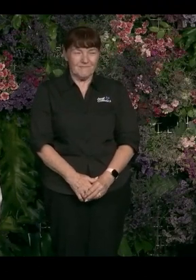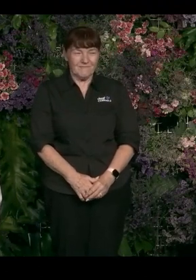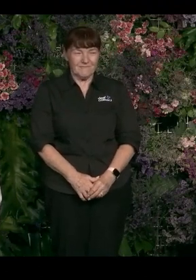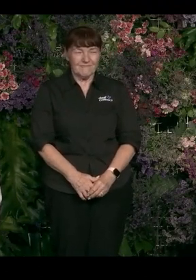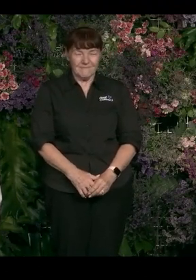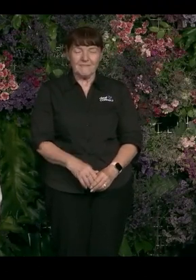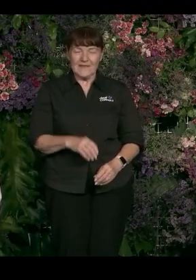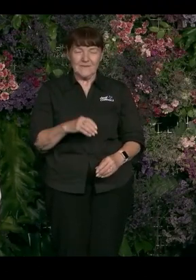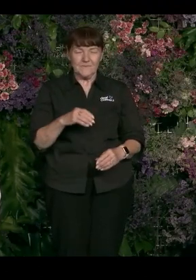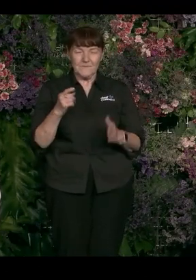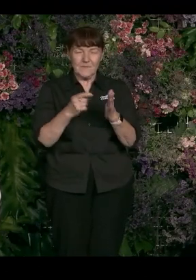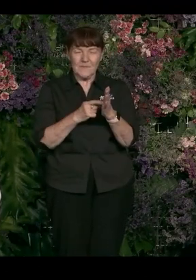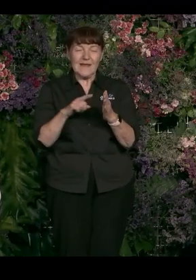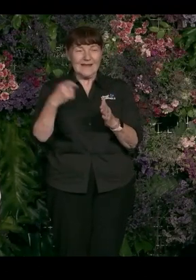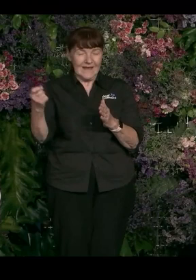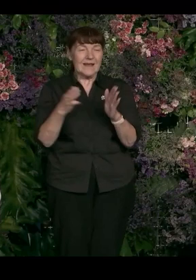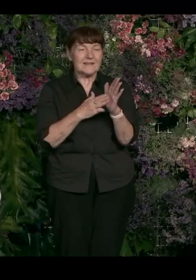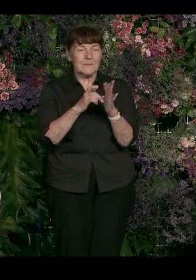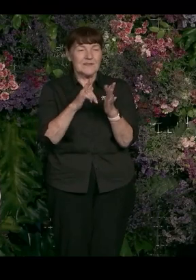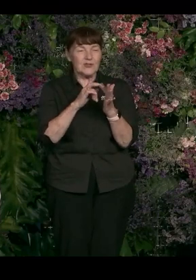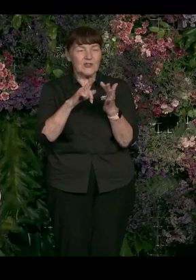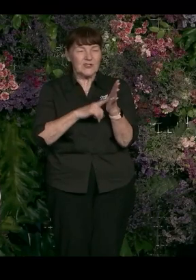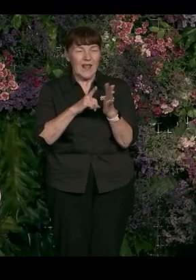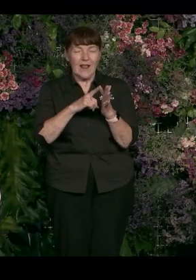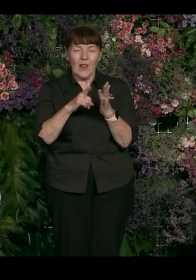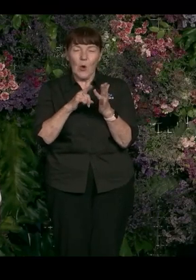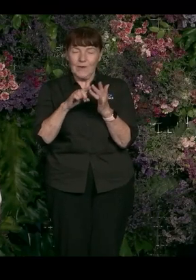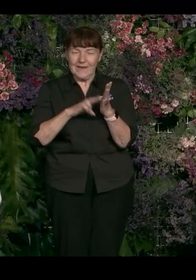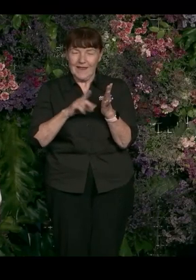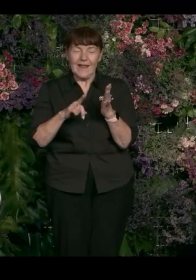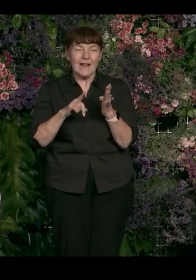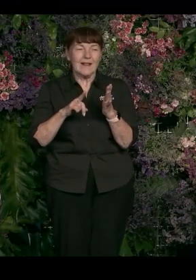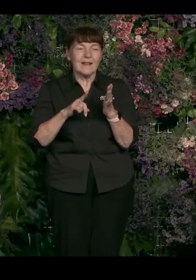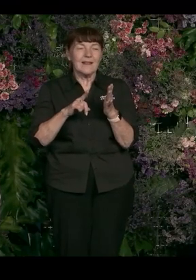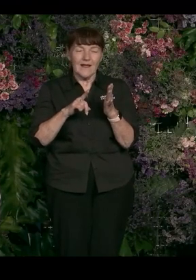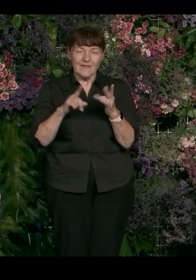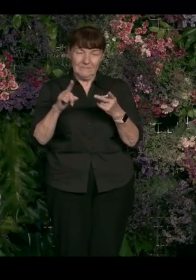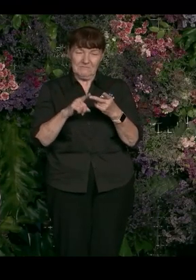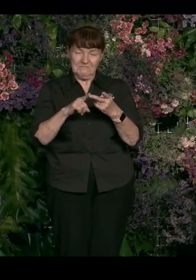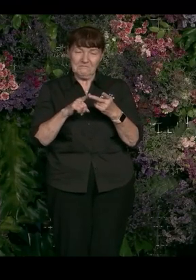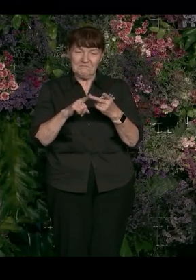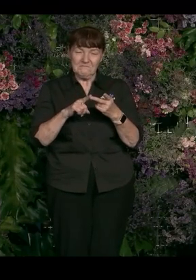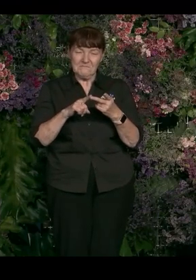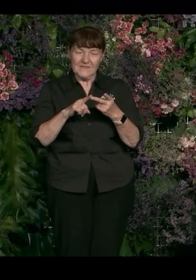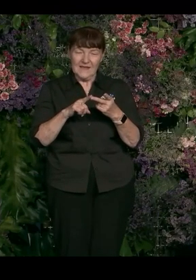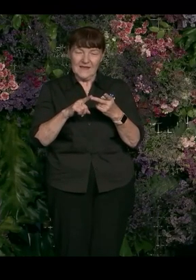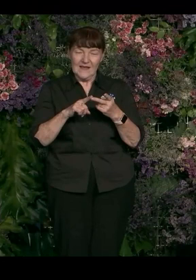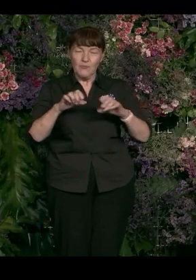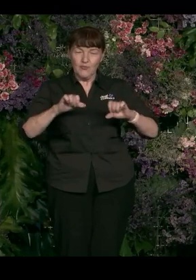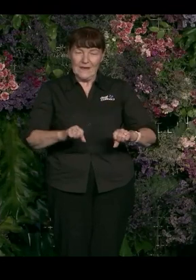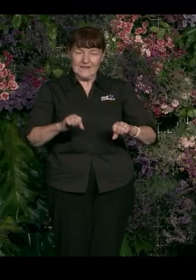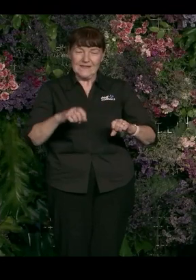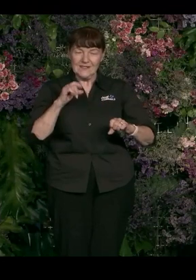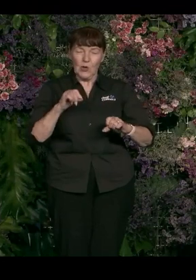And next to Ryan is Michelle O'Neill, President of the Australian Council of Trade Unions. Her pronouns are she, her.